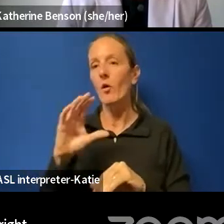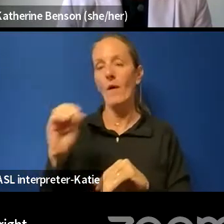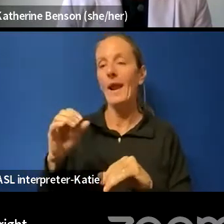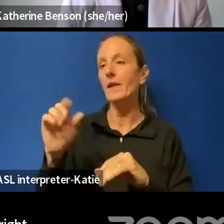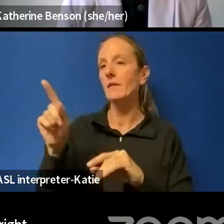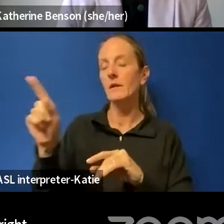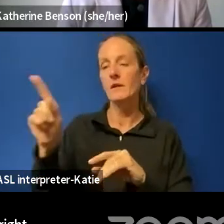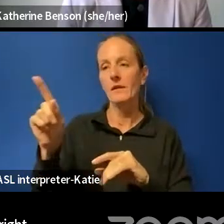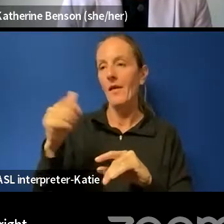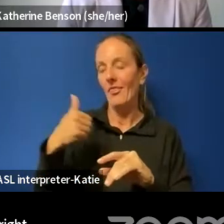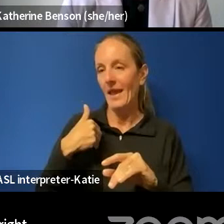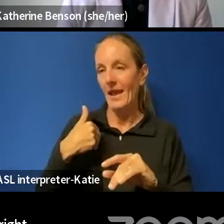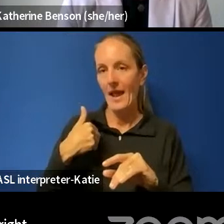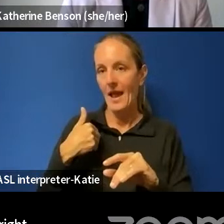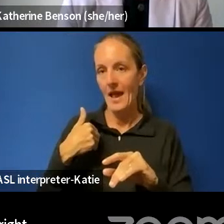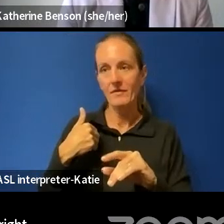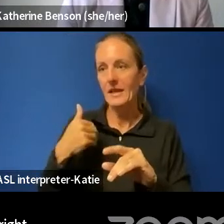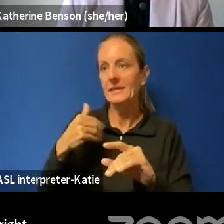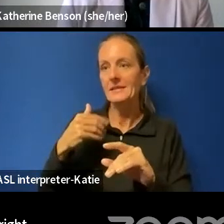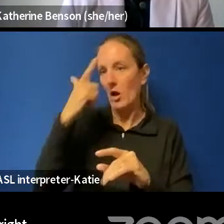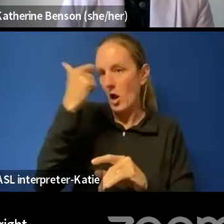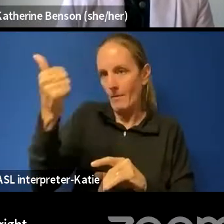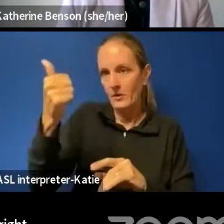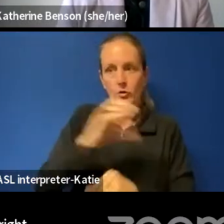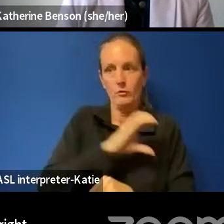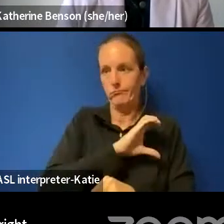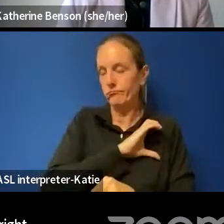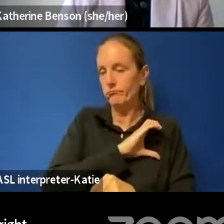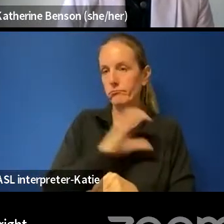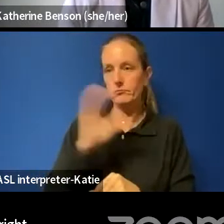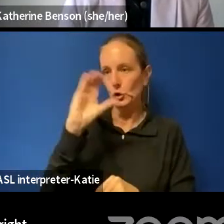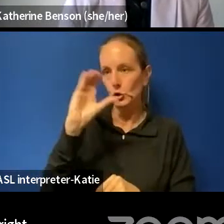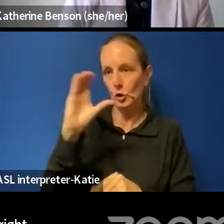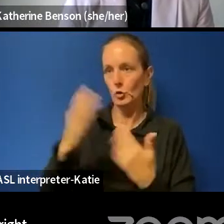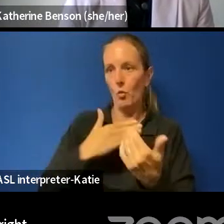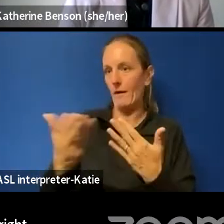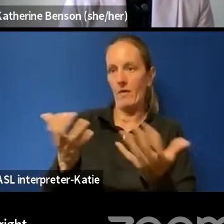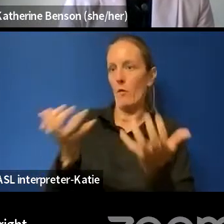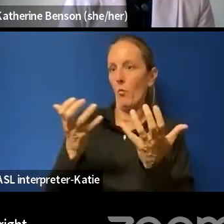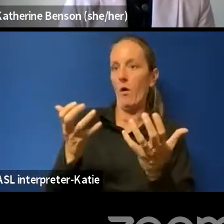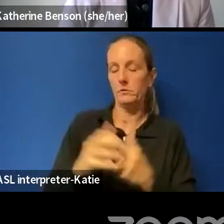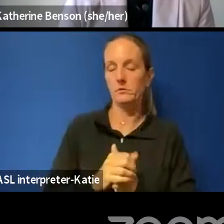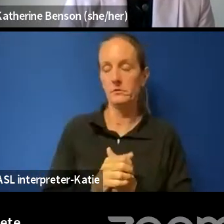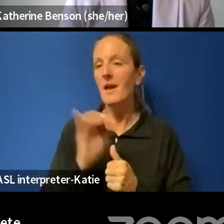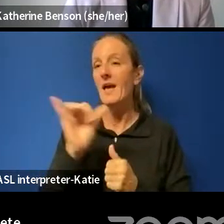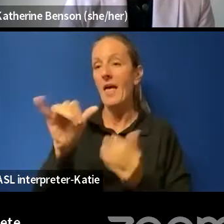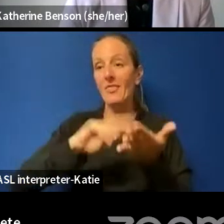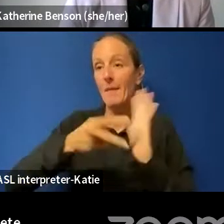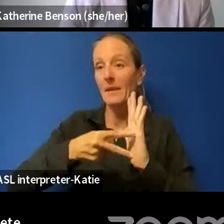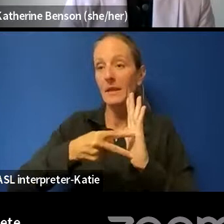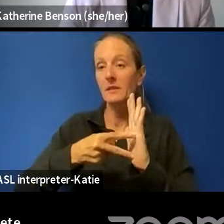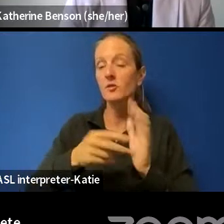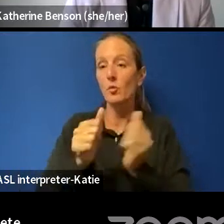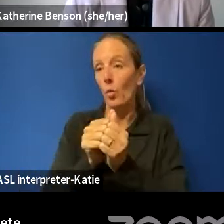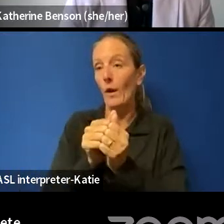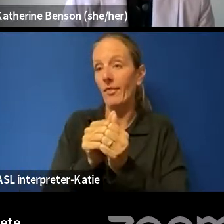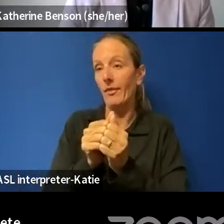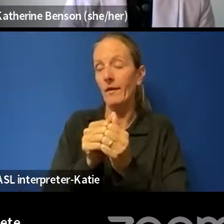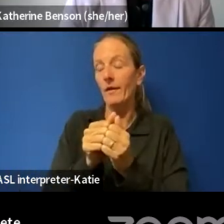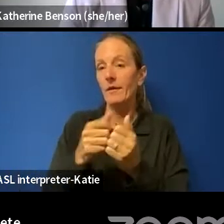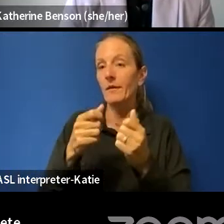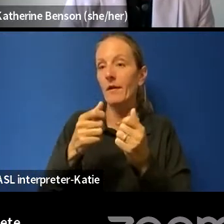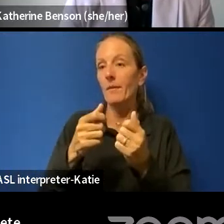Canadian Border Services Agency to search absolutely anything. And what that means then with electronic devices